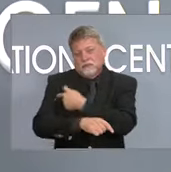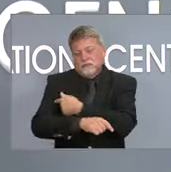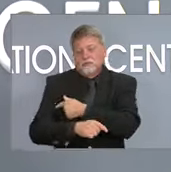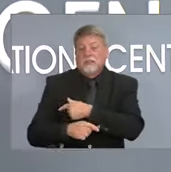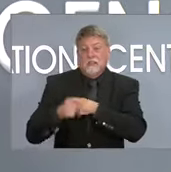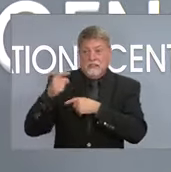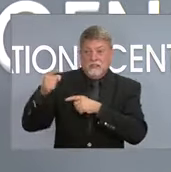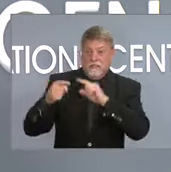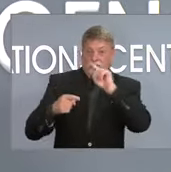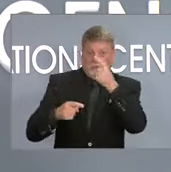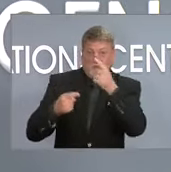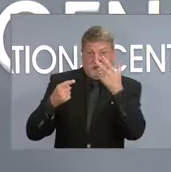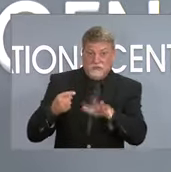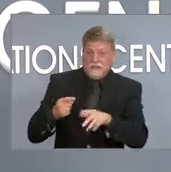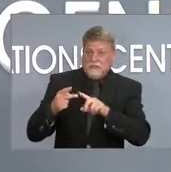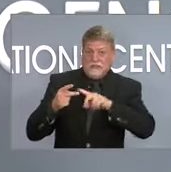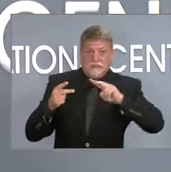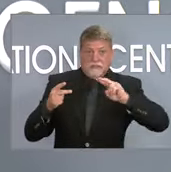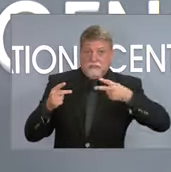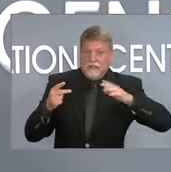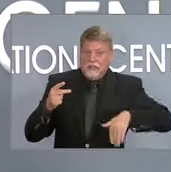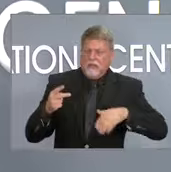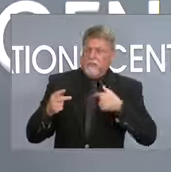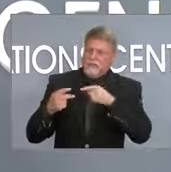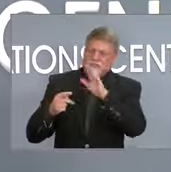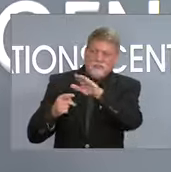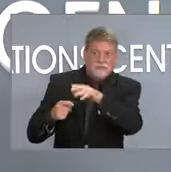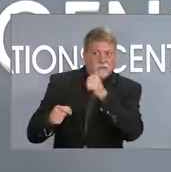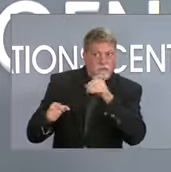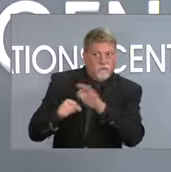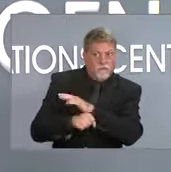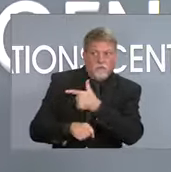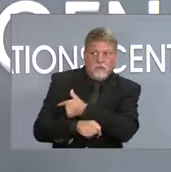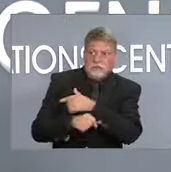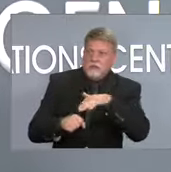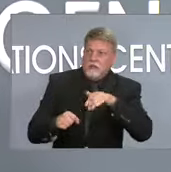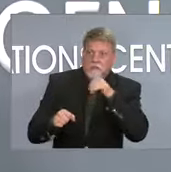the series and are fully vaccinated and thus fully protected. Thanks.